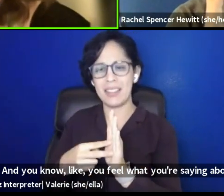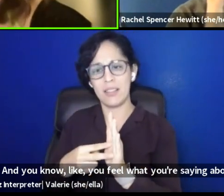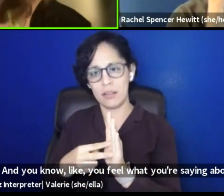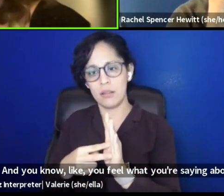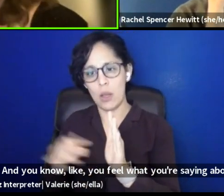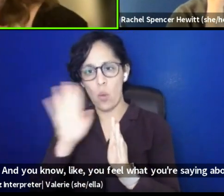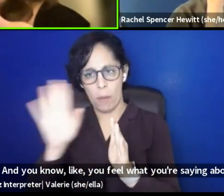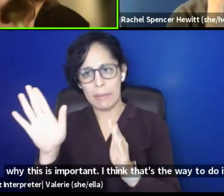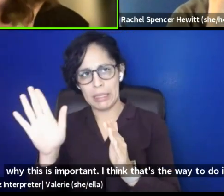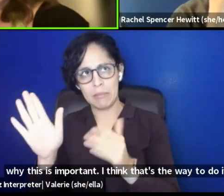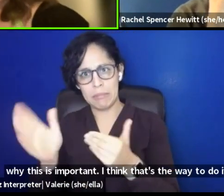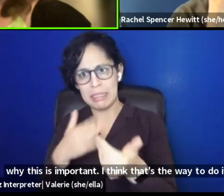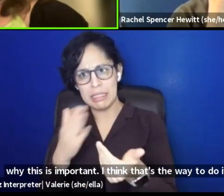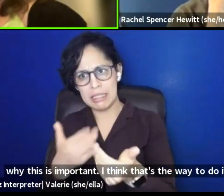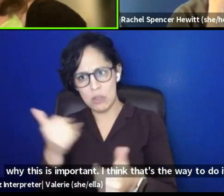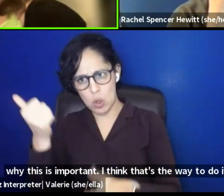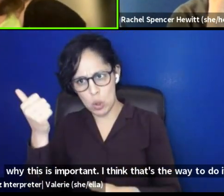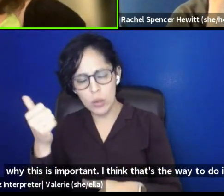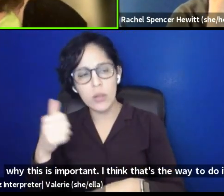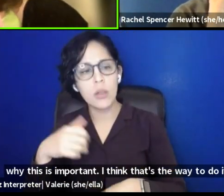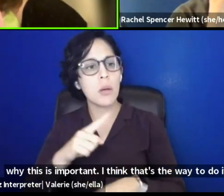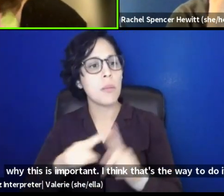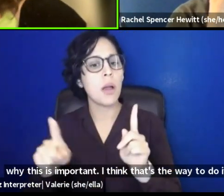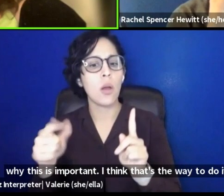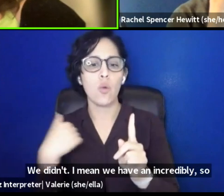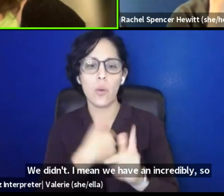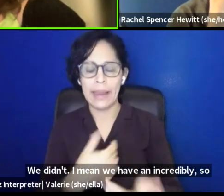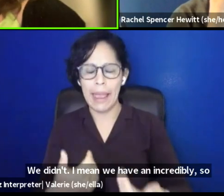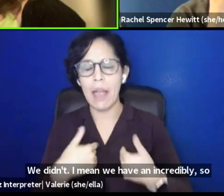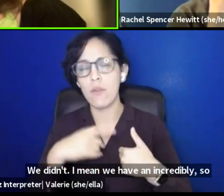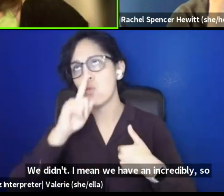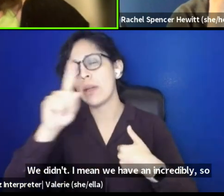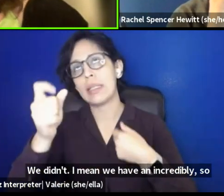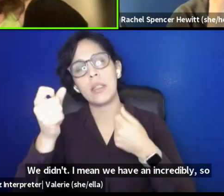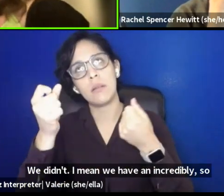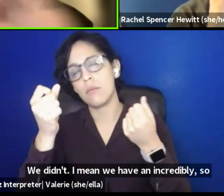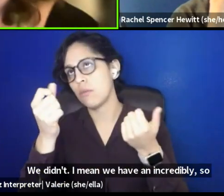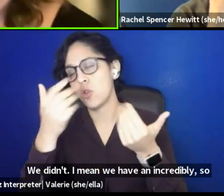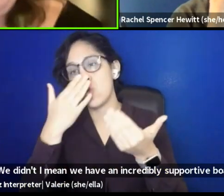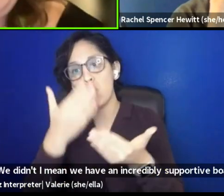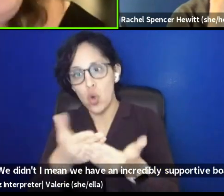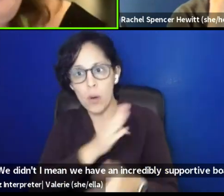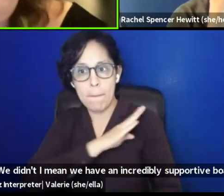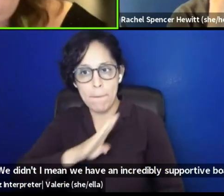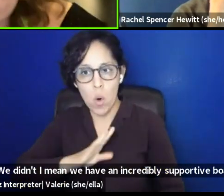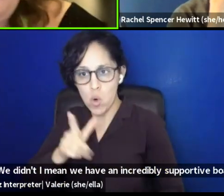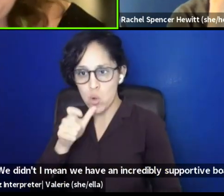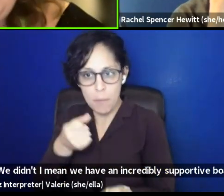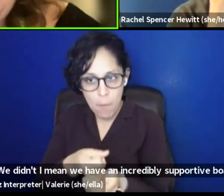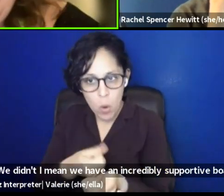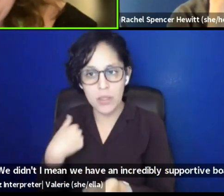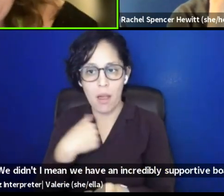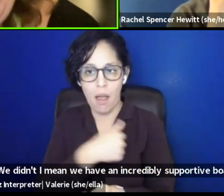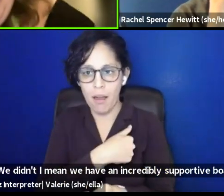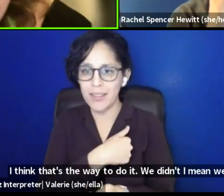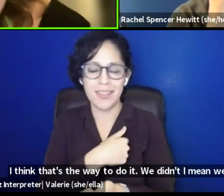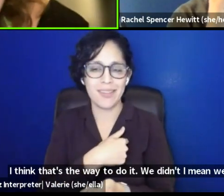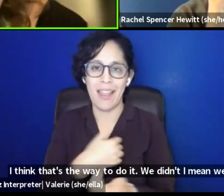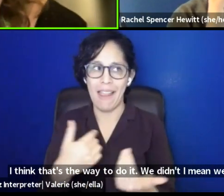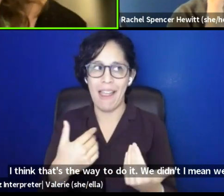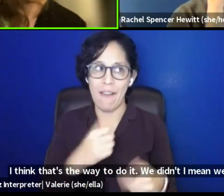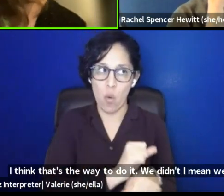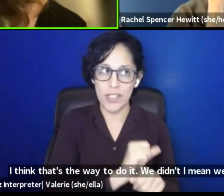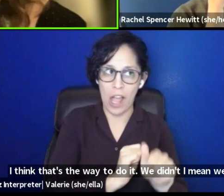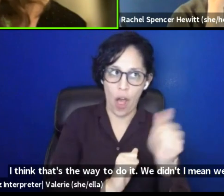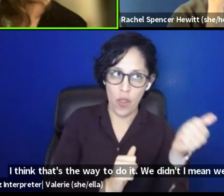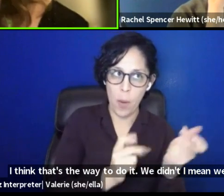do it. We didn't, I mean, we have an incredibly supportive board. Um, I've worked at other places that wasn't like that. There were a lot